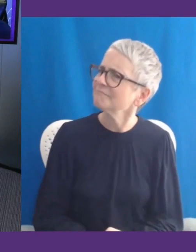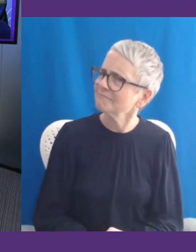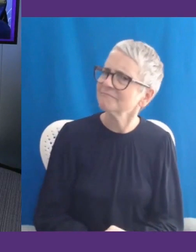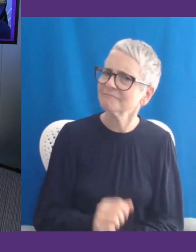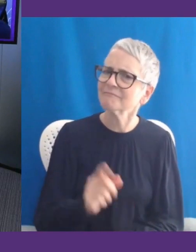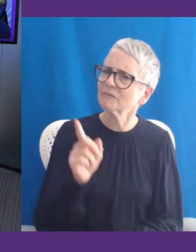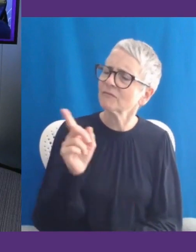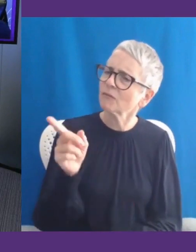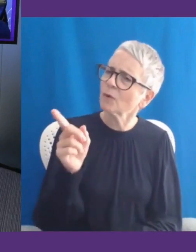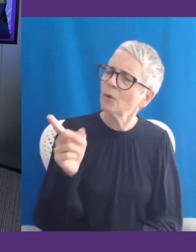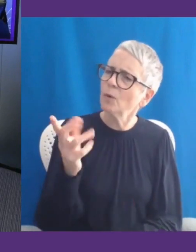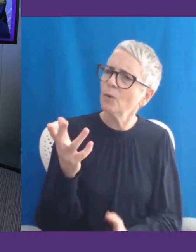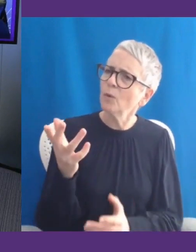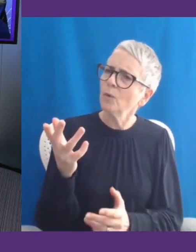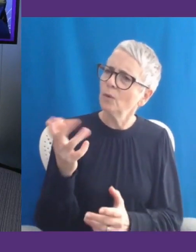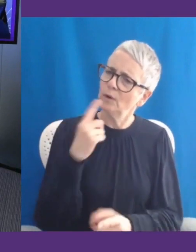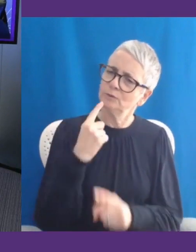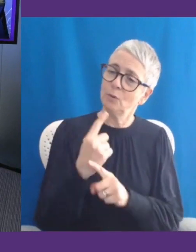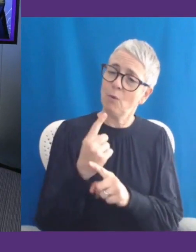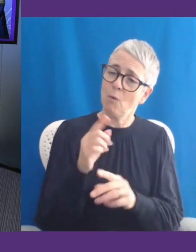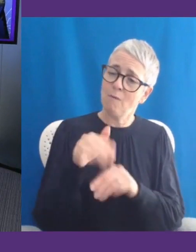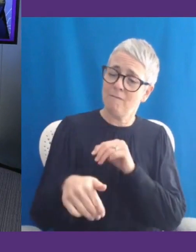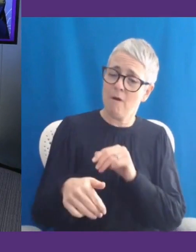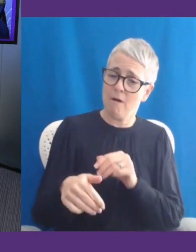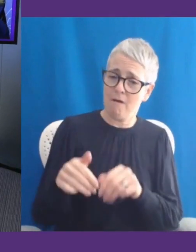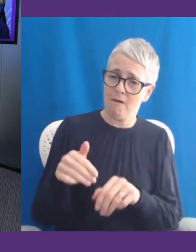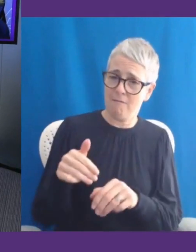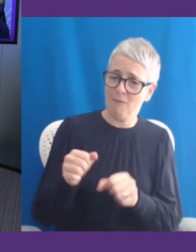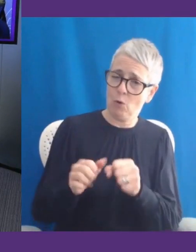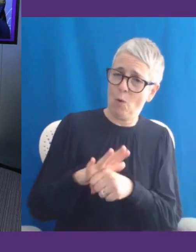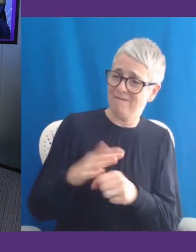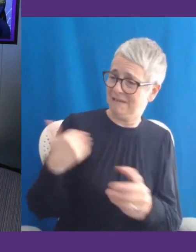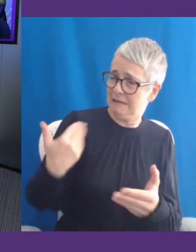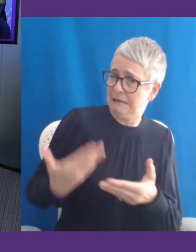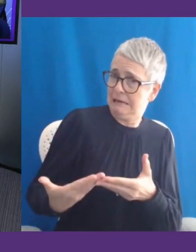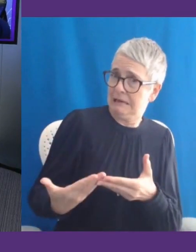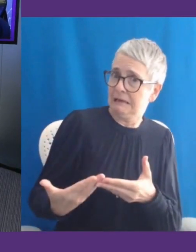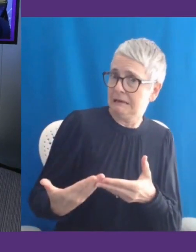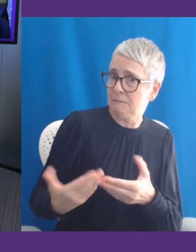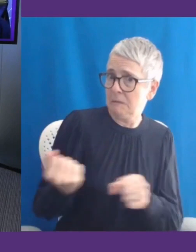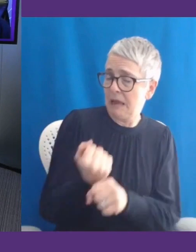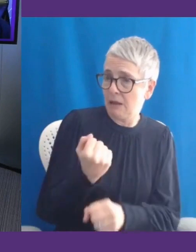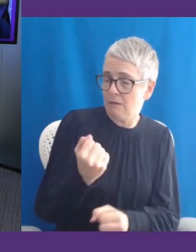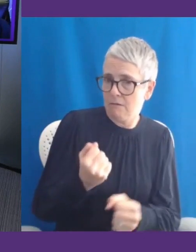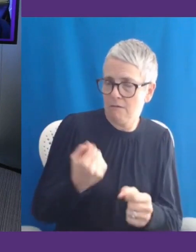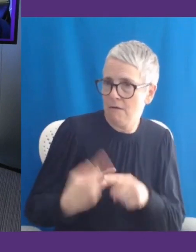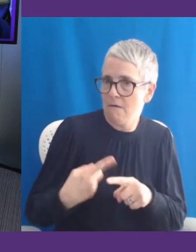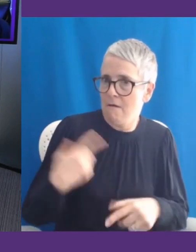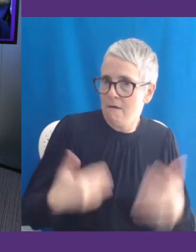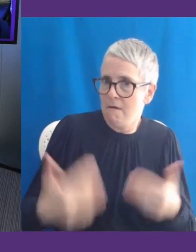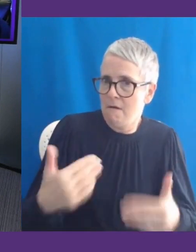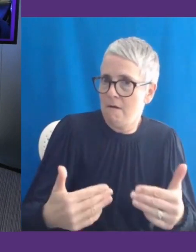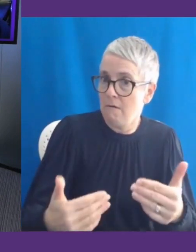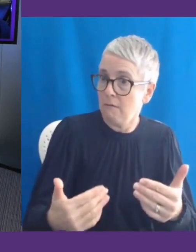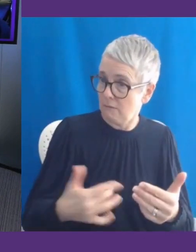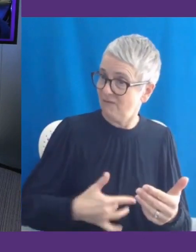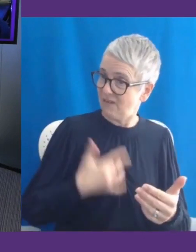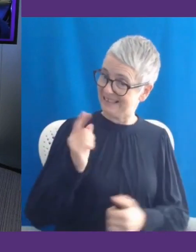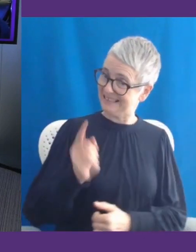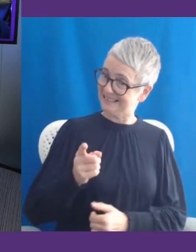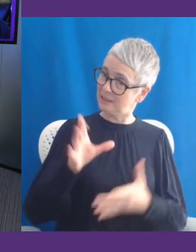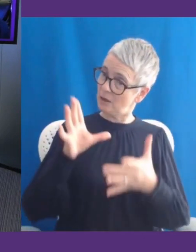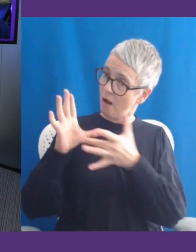is mentioned fairly routinely these days in all circles, guess. Do you feel that's harmonized, has brought